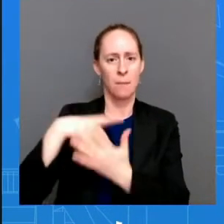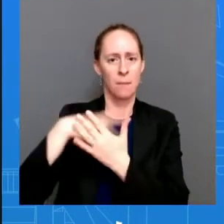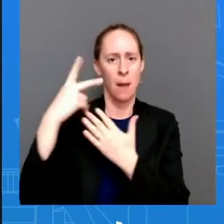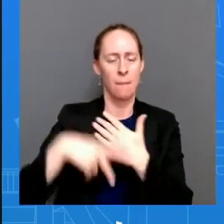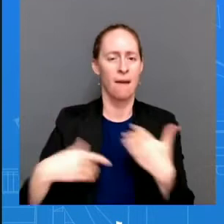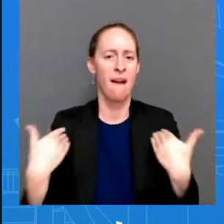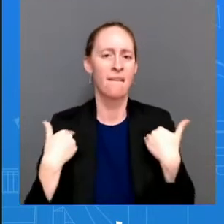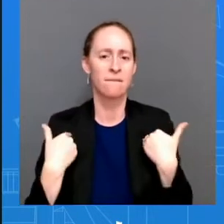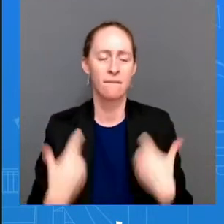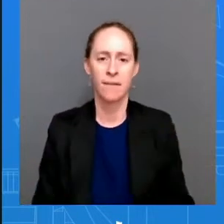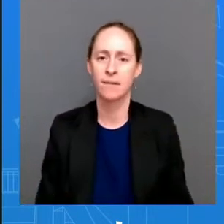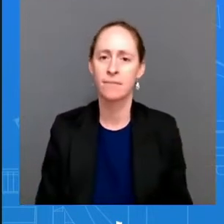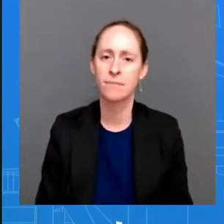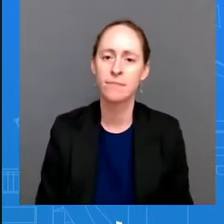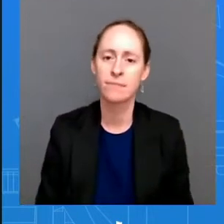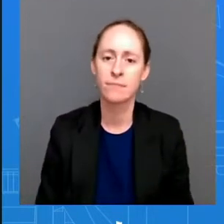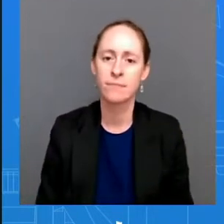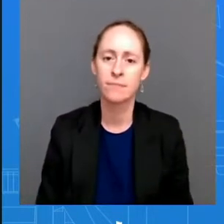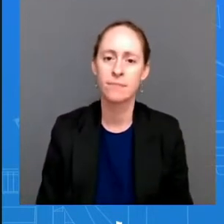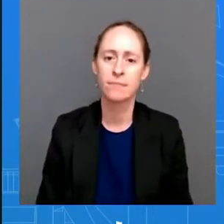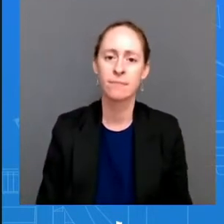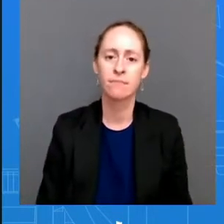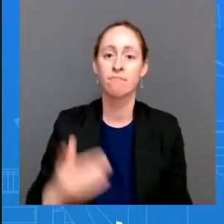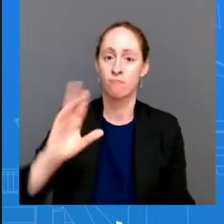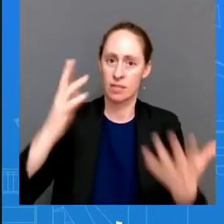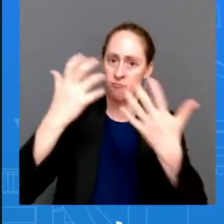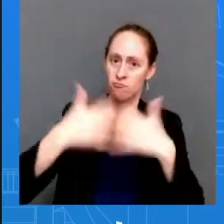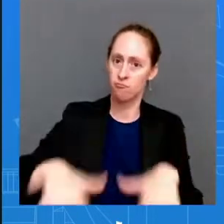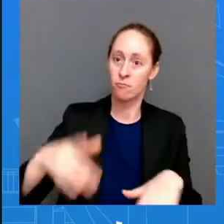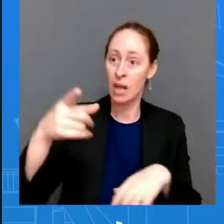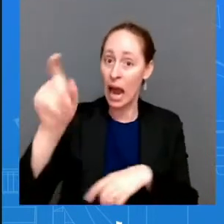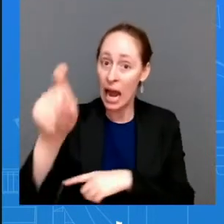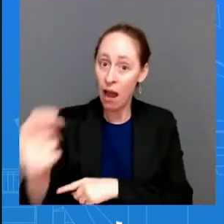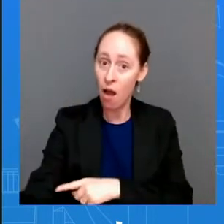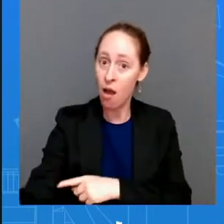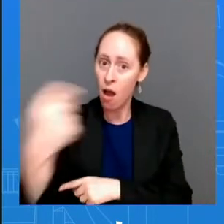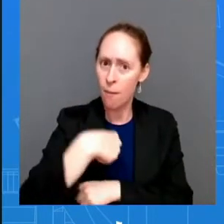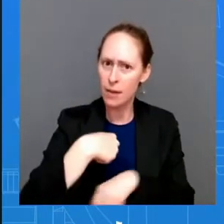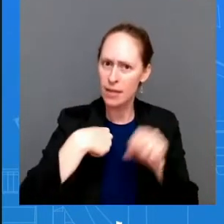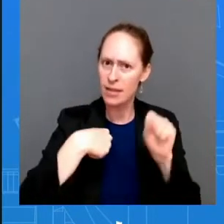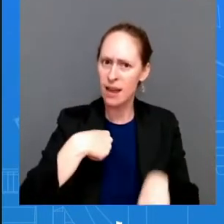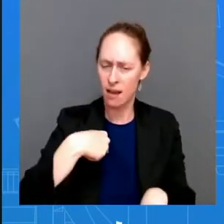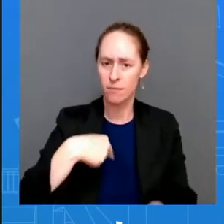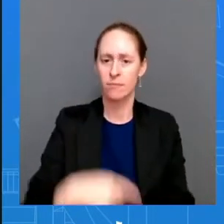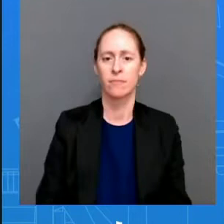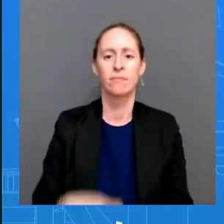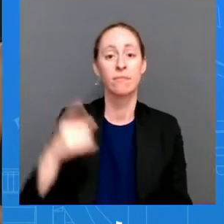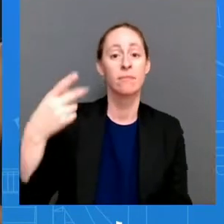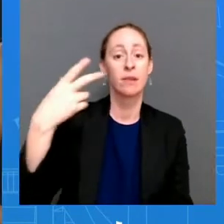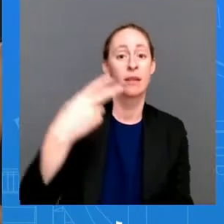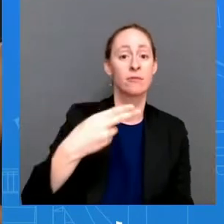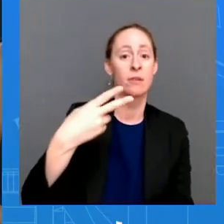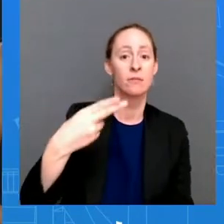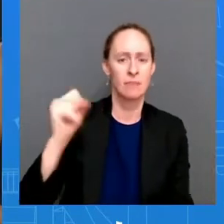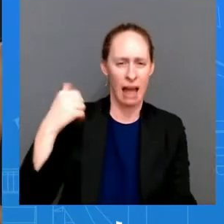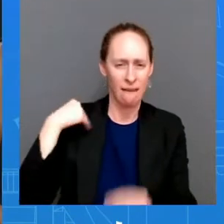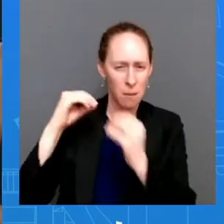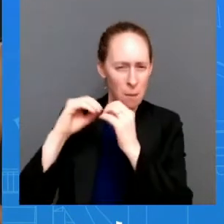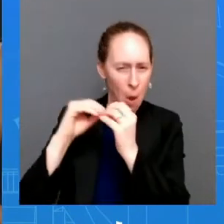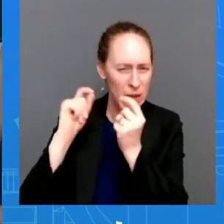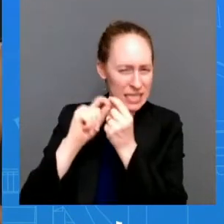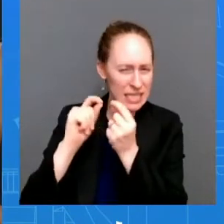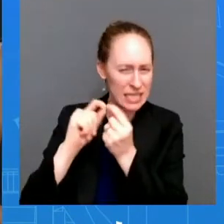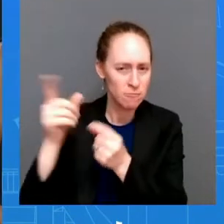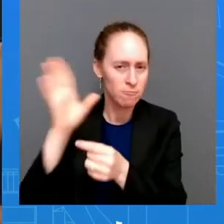-emergency medical transportation benefit. They will have more of the details, but that's kind of the laydown that I can give you at this time. The just in terms of the timing of this